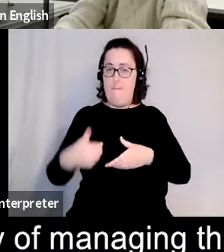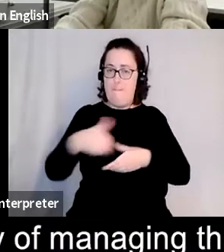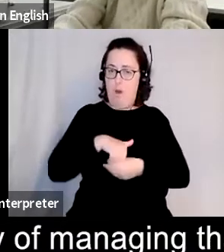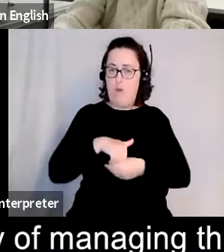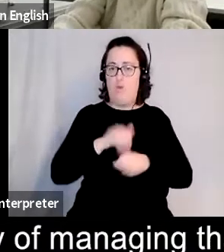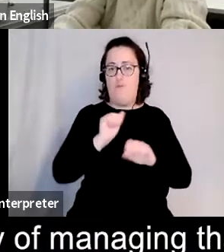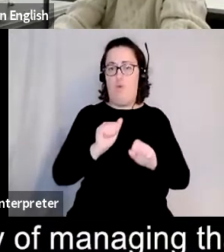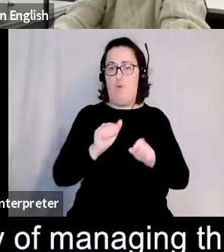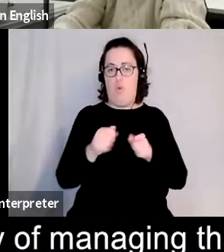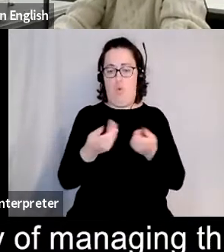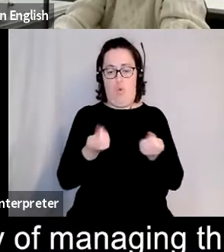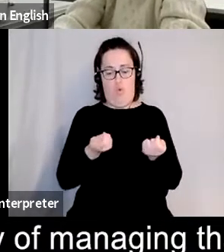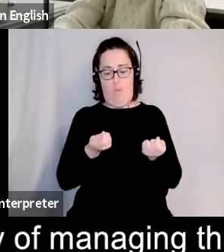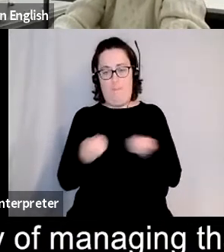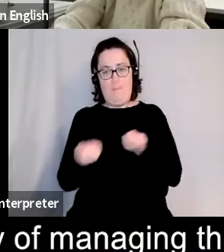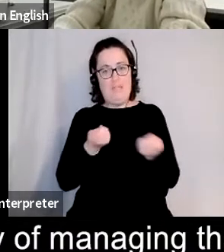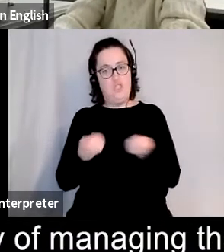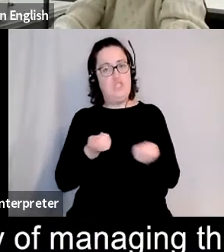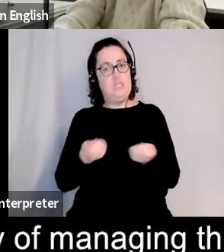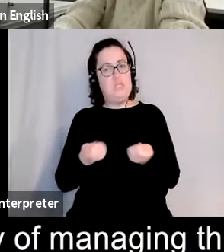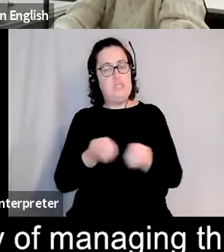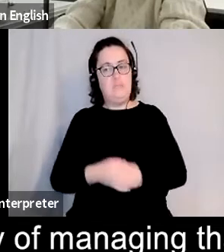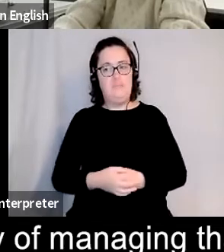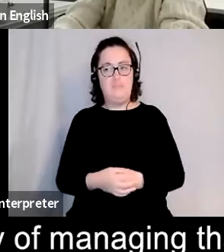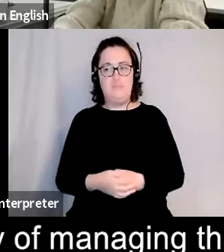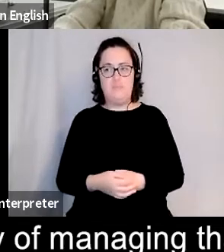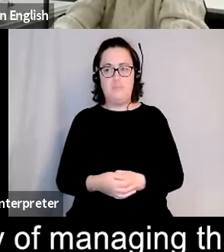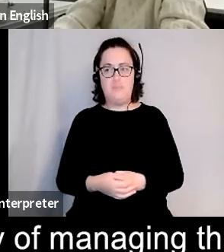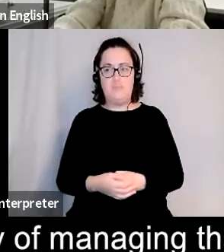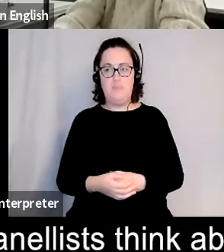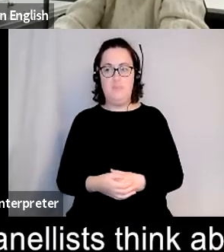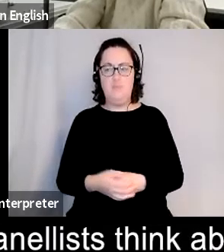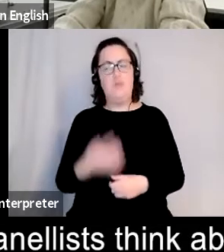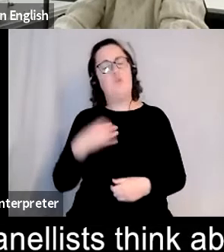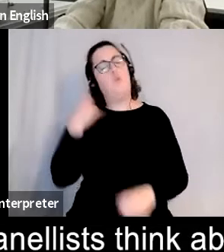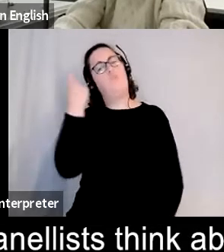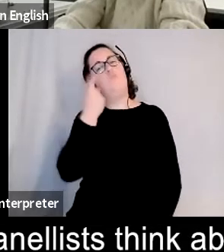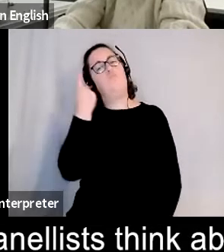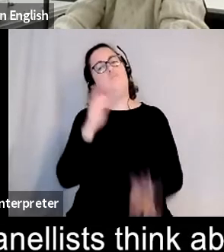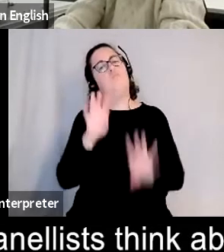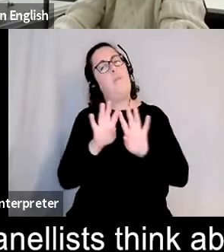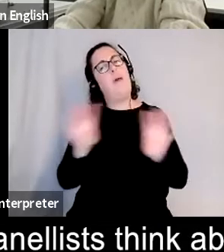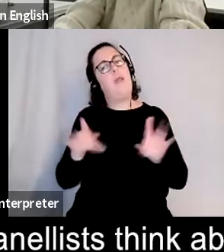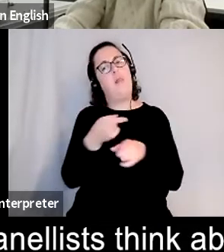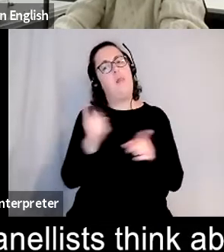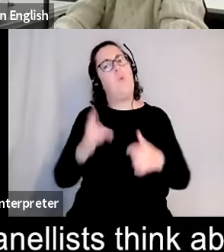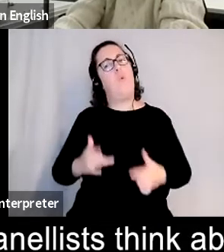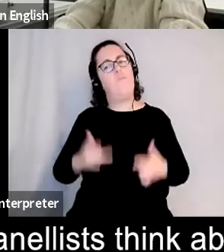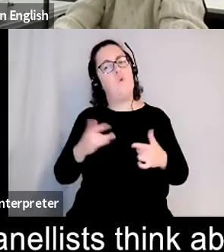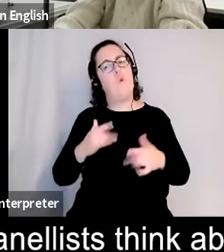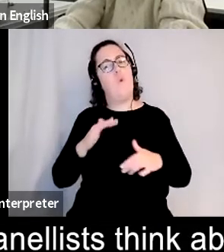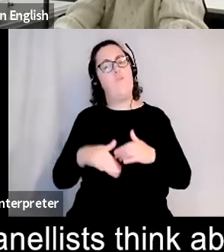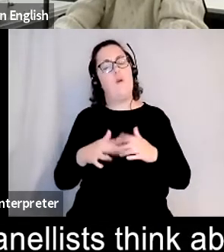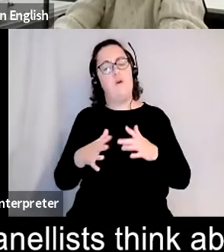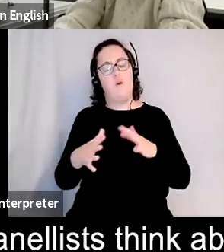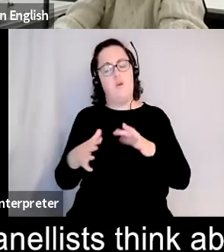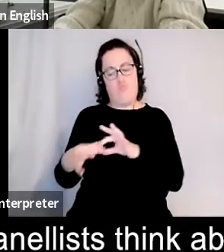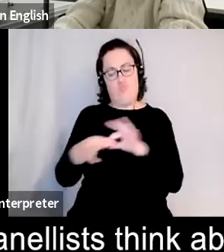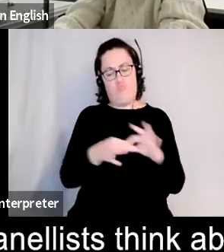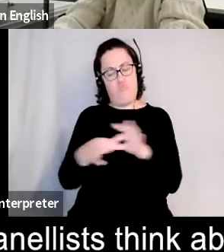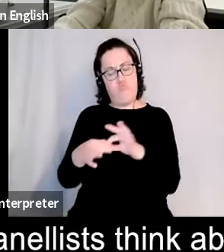of your way of managing that period um so my next question really is i wonder what the panelists think about that relationship between